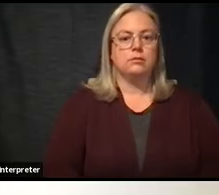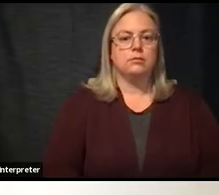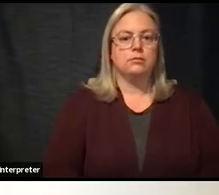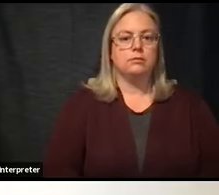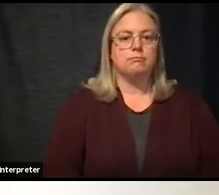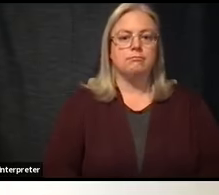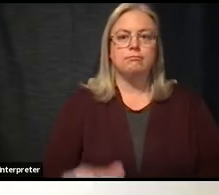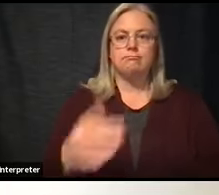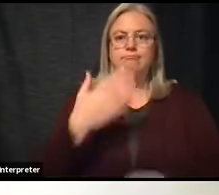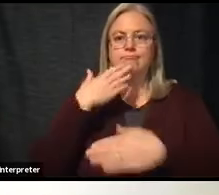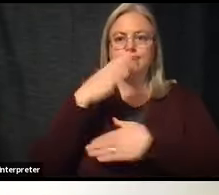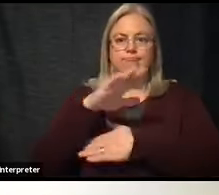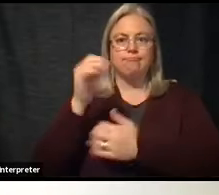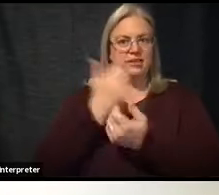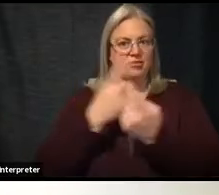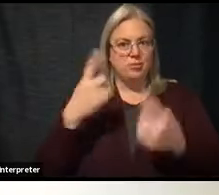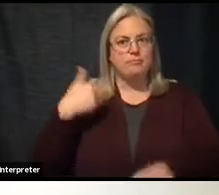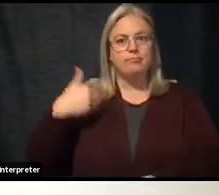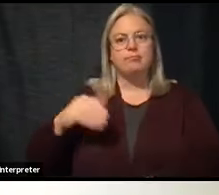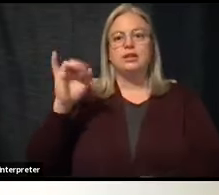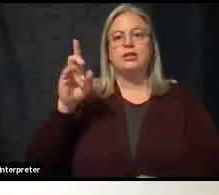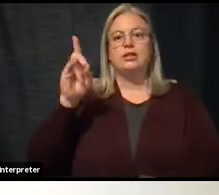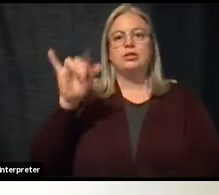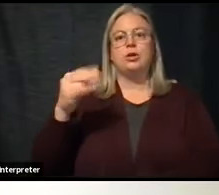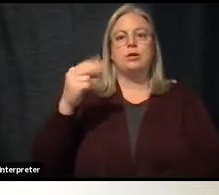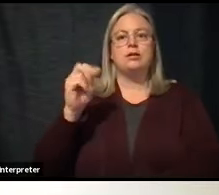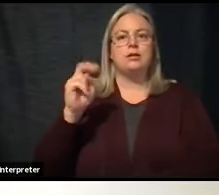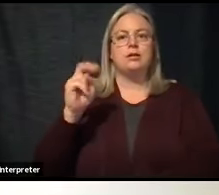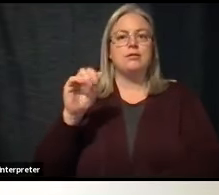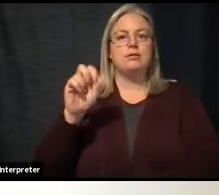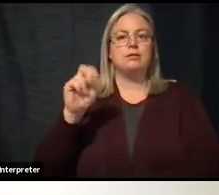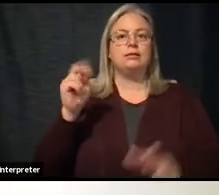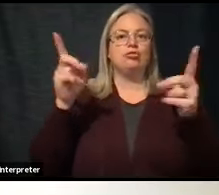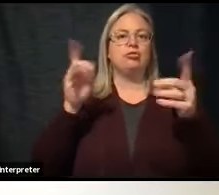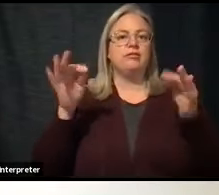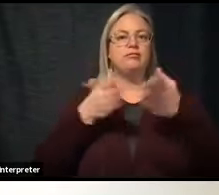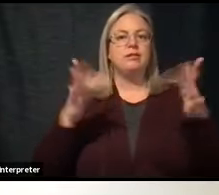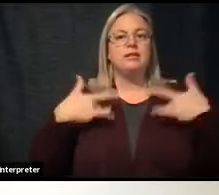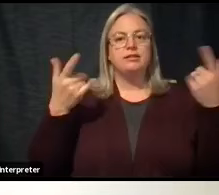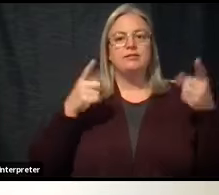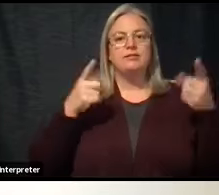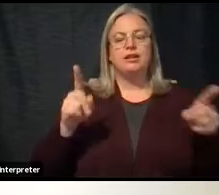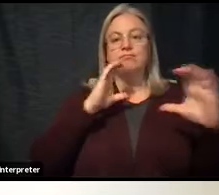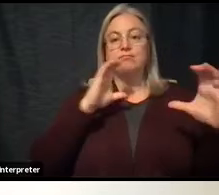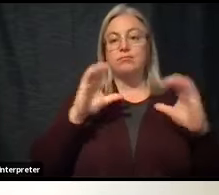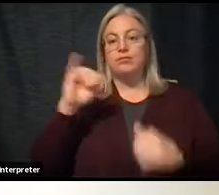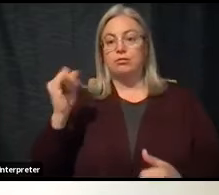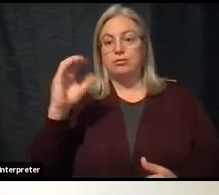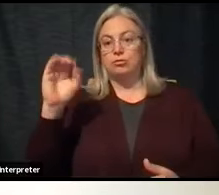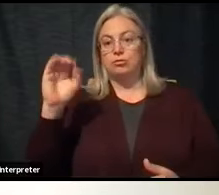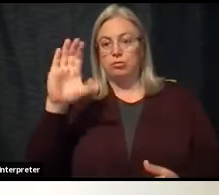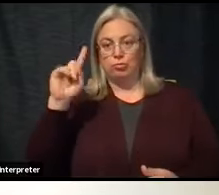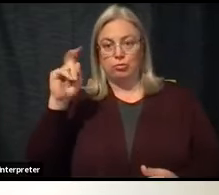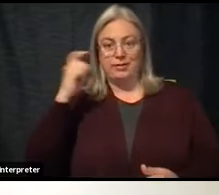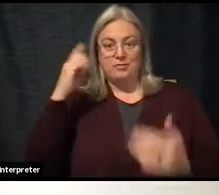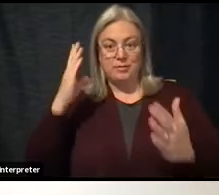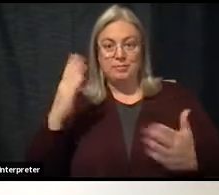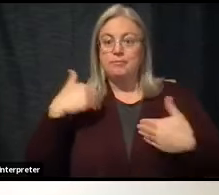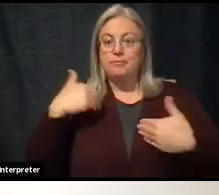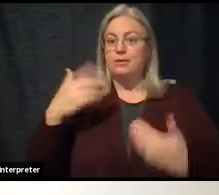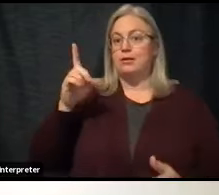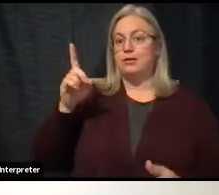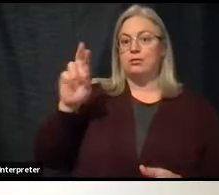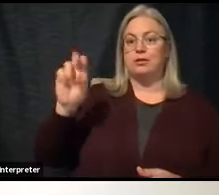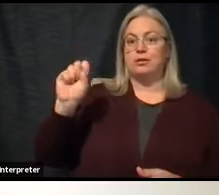Good afternoon, everybody, I'm Jody Hanson, Director of Public Affairs and Communication for Johnson County Government. We've got Dr. Somni